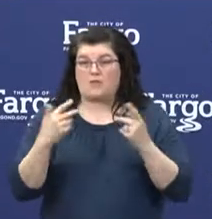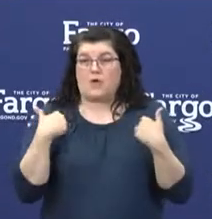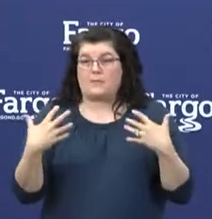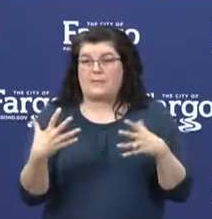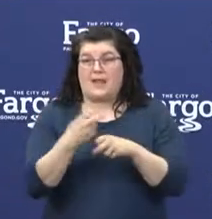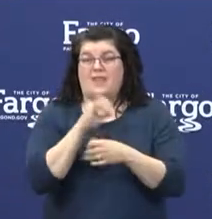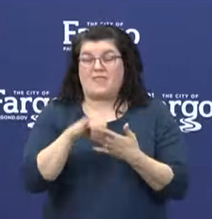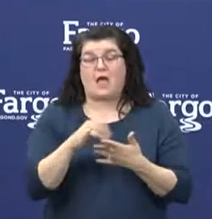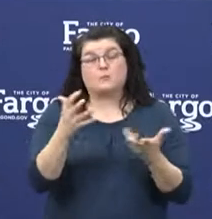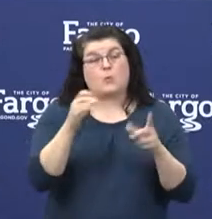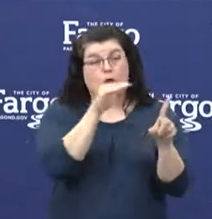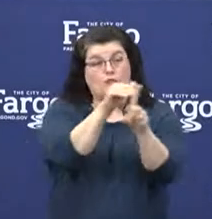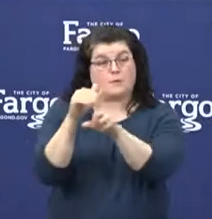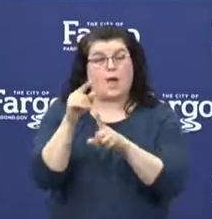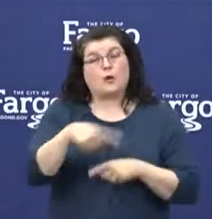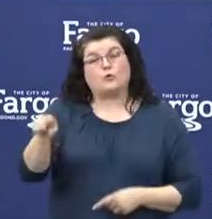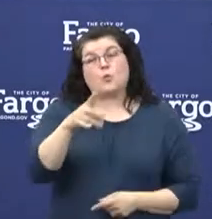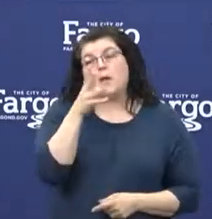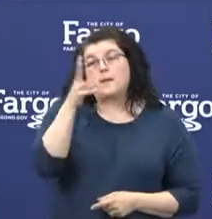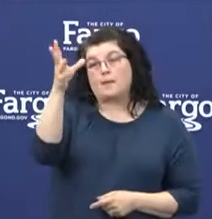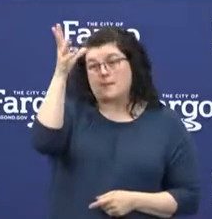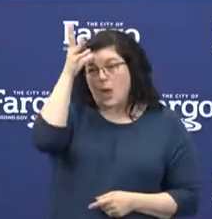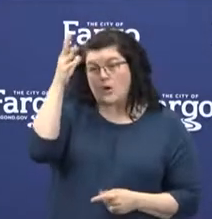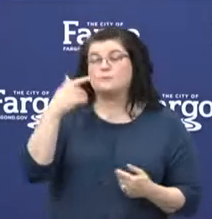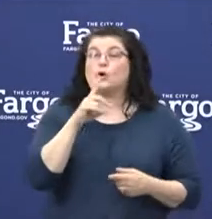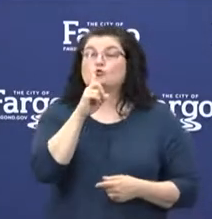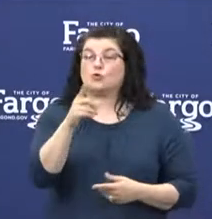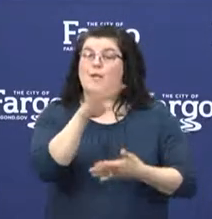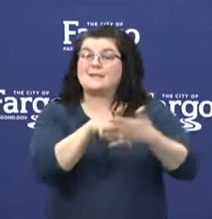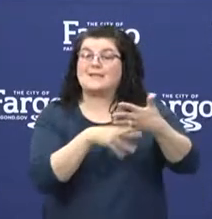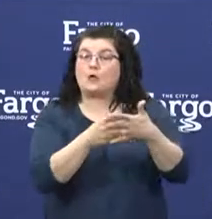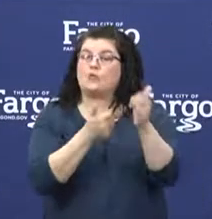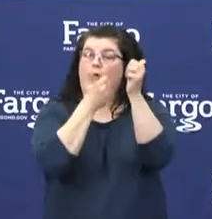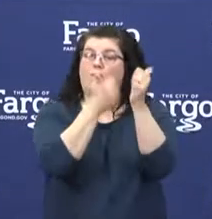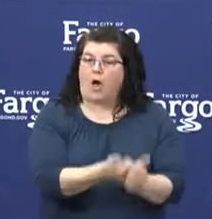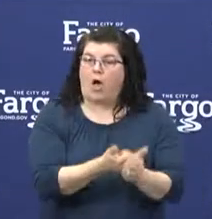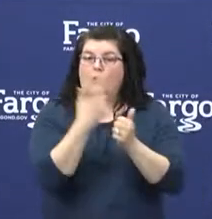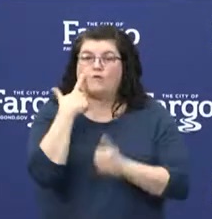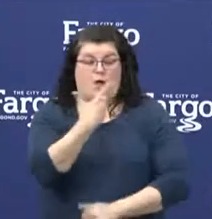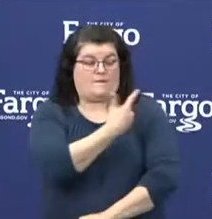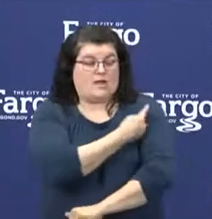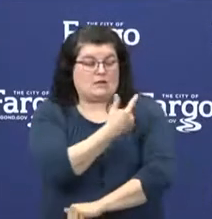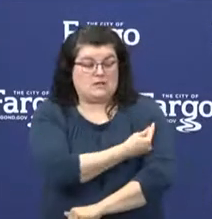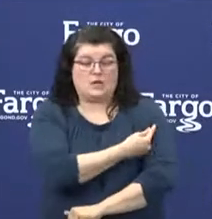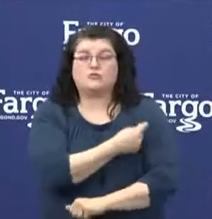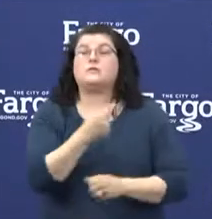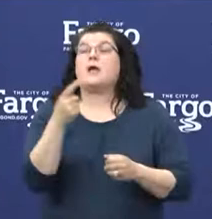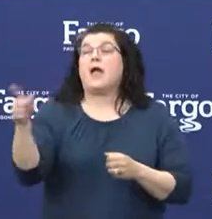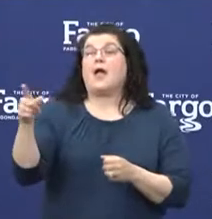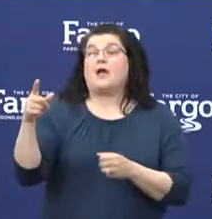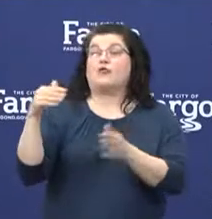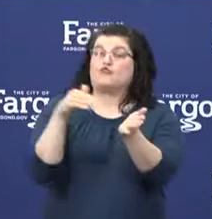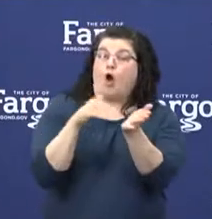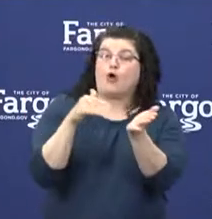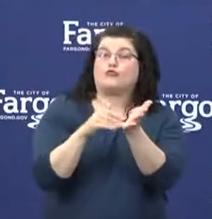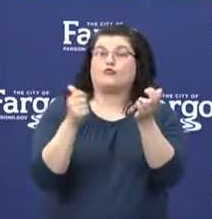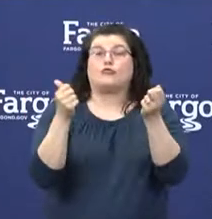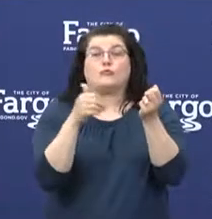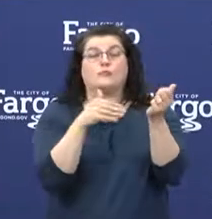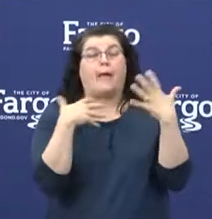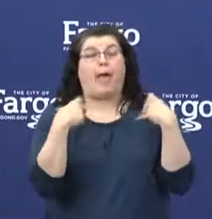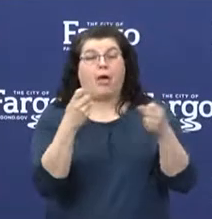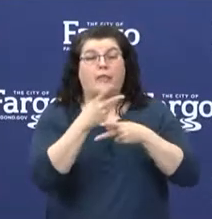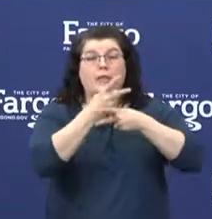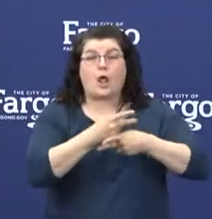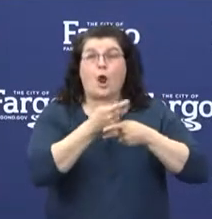remind parents to be sure to keep your infants on schedule for their vaccinations and please follow your health care providers guidance for